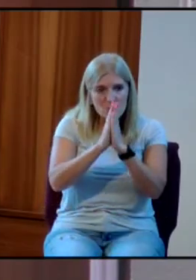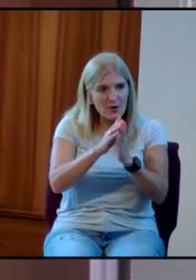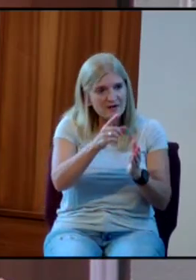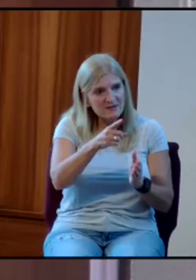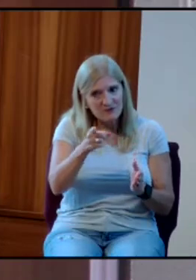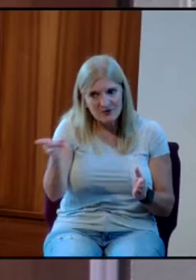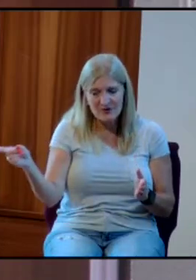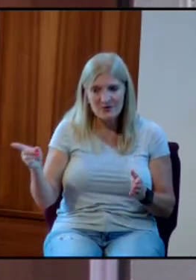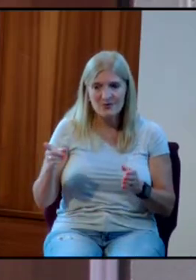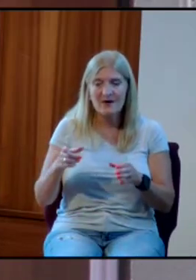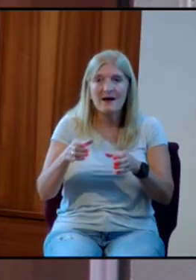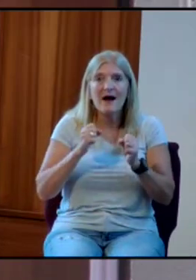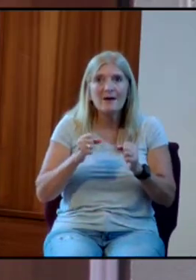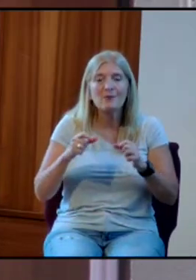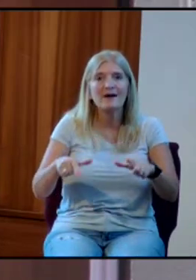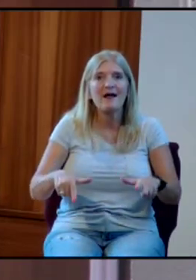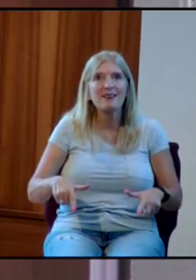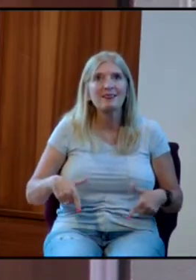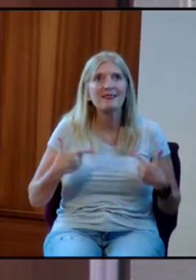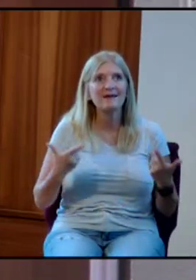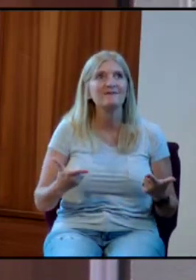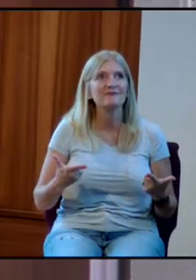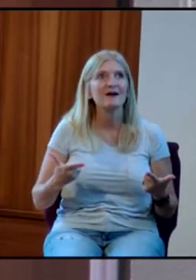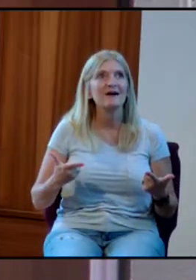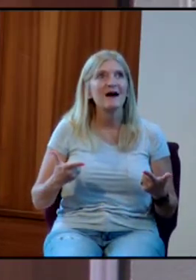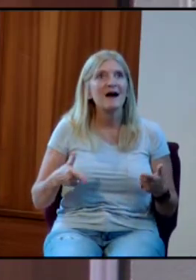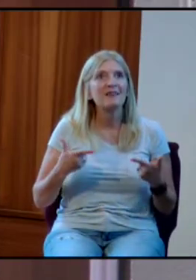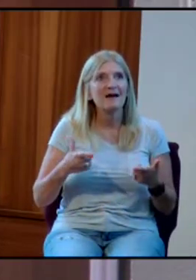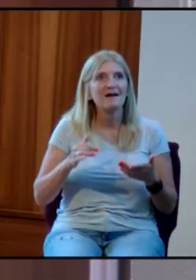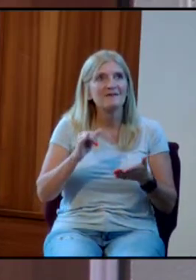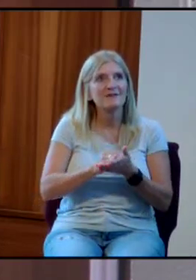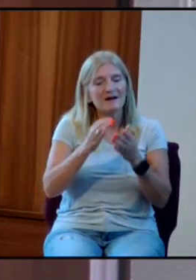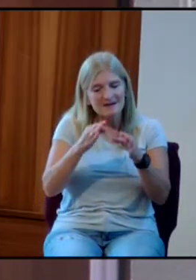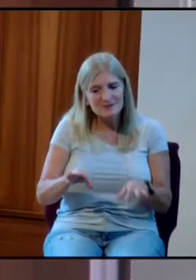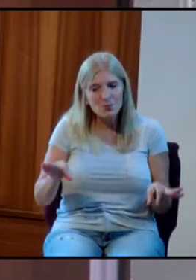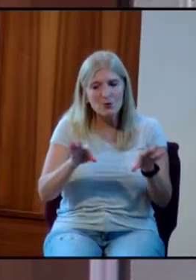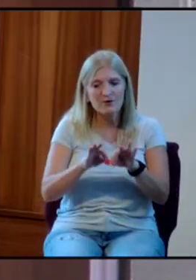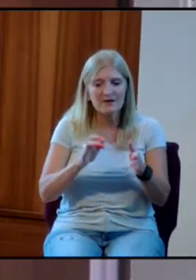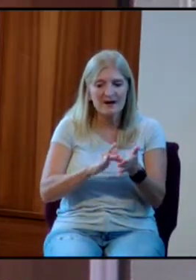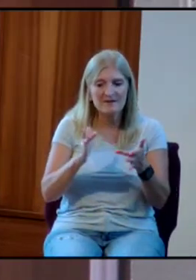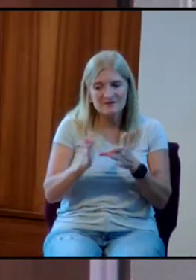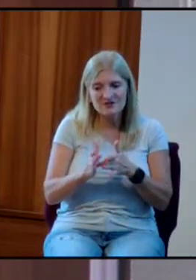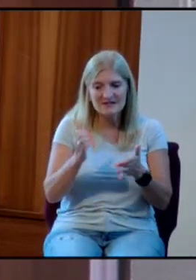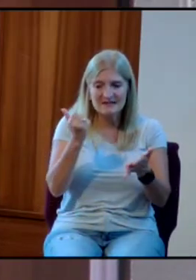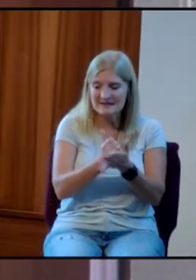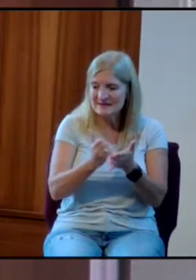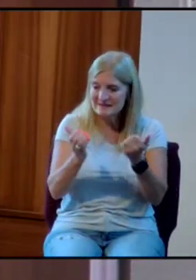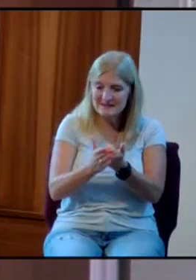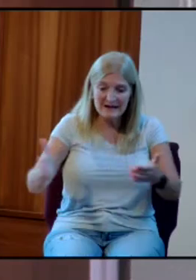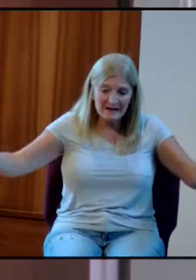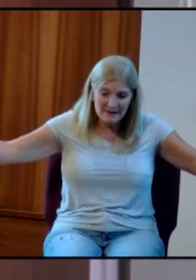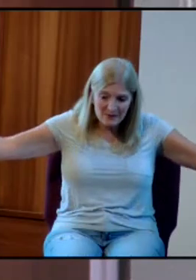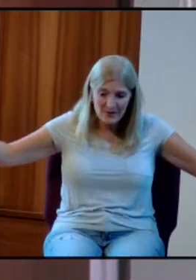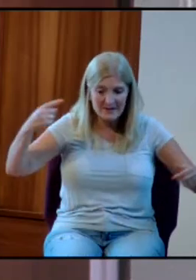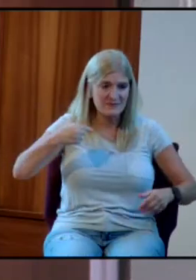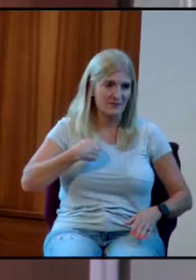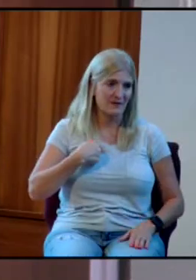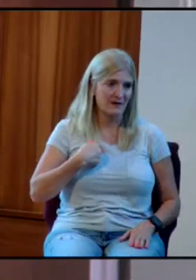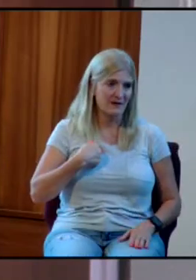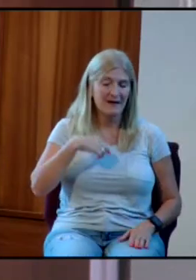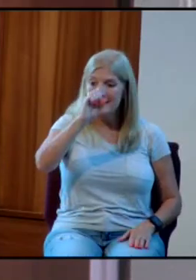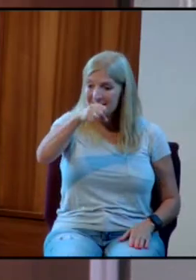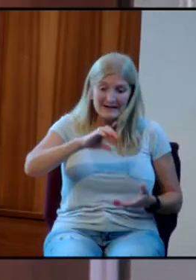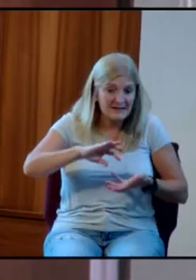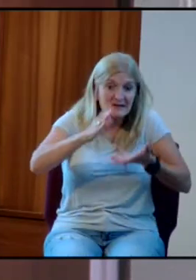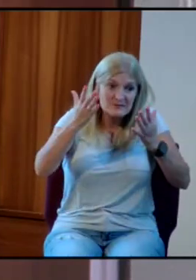that is conscious of the redemptive story of Jesus Christ. I do mess up. I do make mistakes.